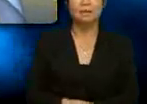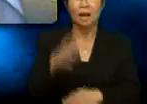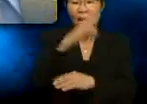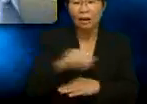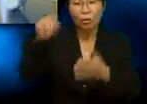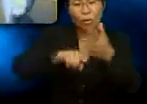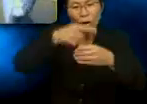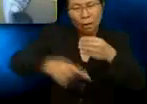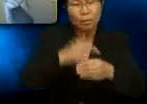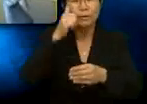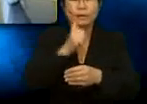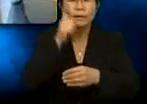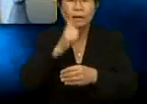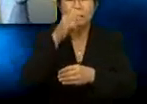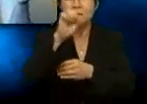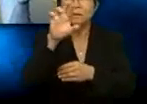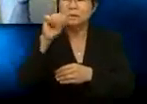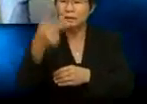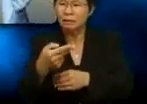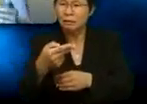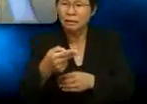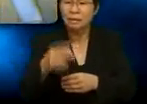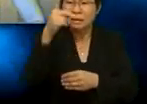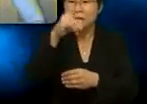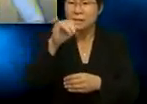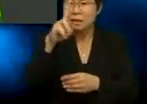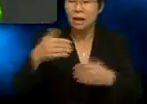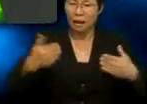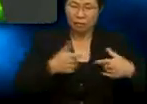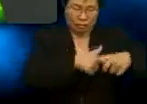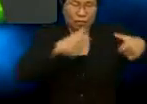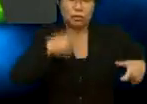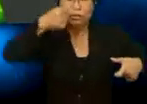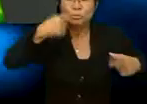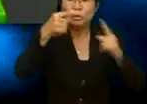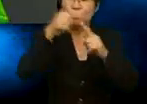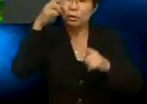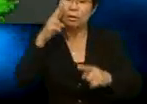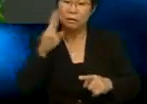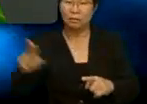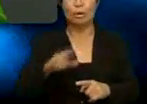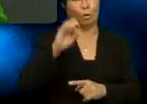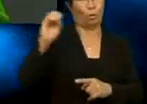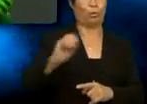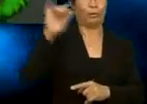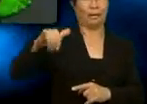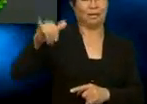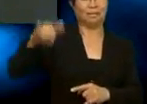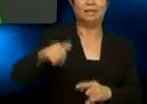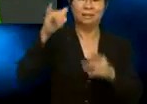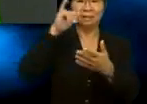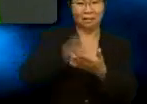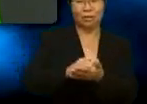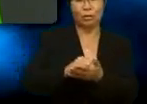that girl, Sarah? Did he have the courage to speak to her? Oh, yes. That went well. Tomorrow